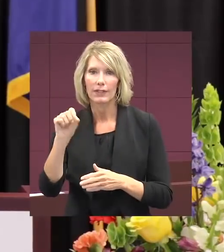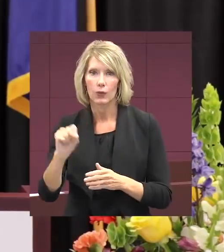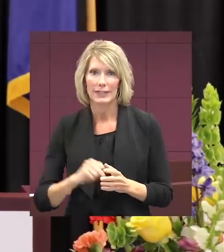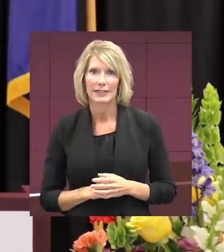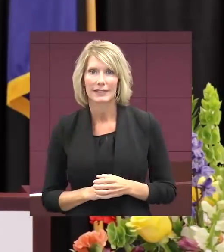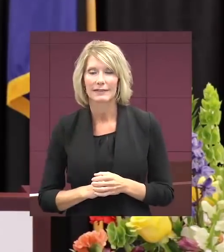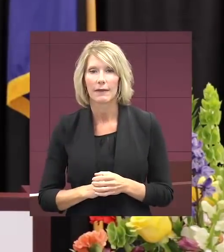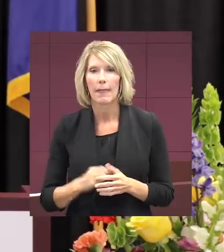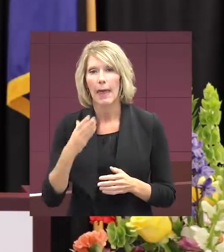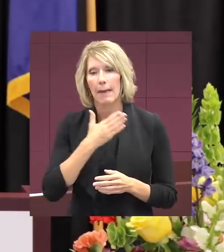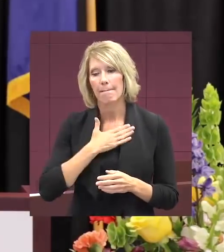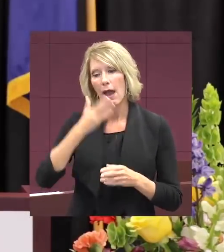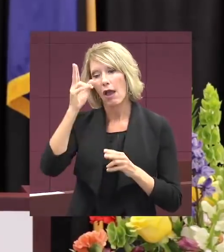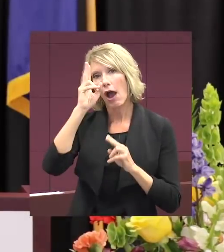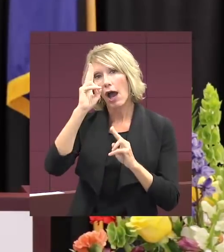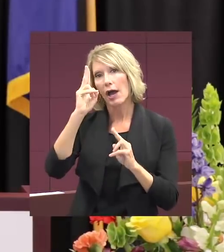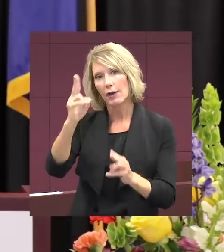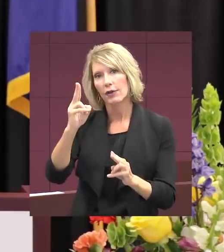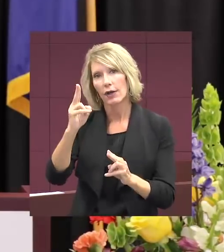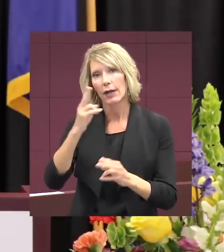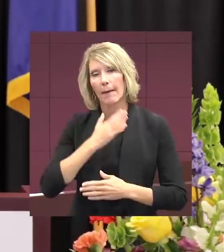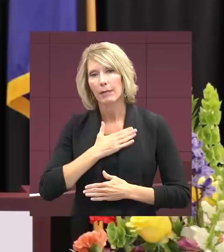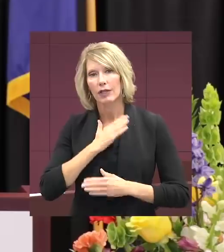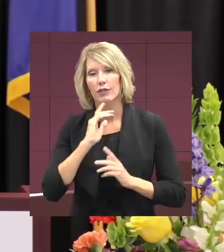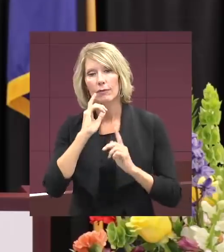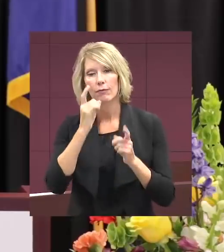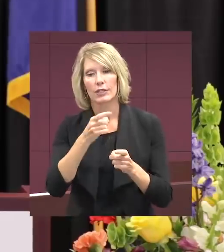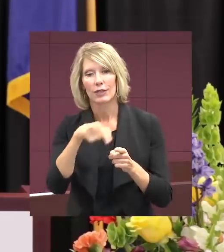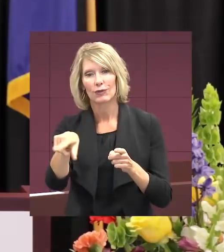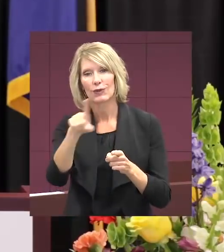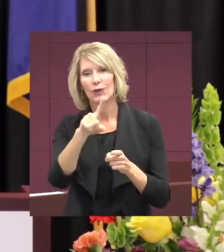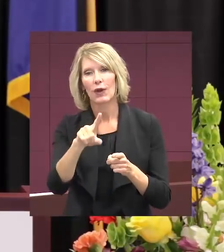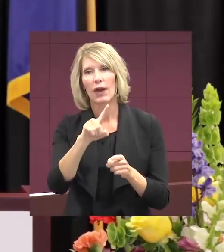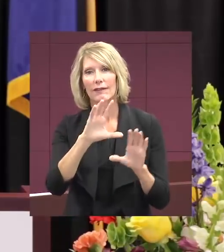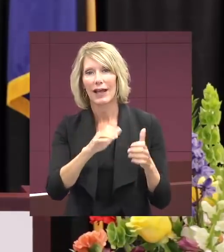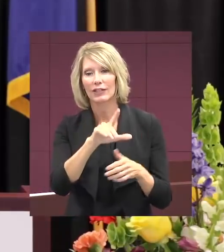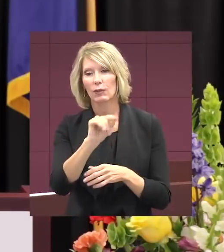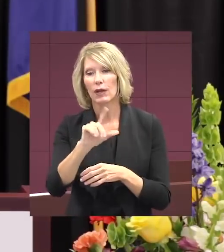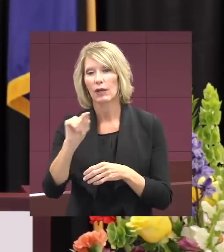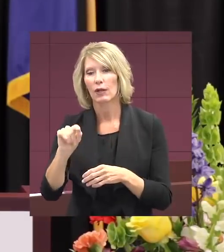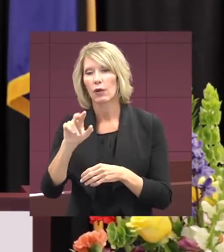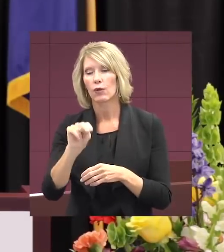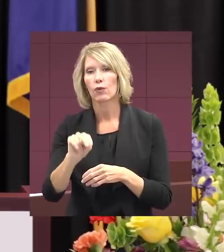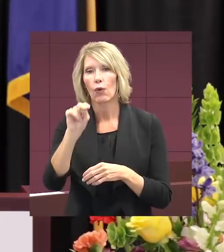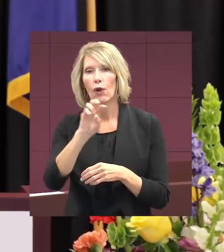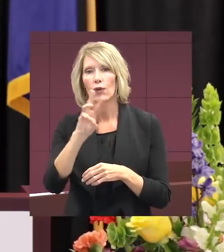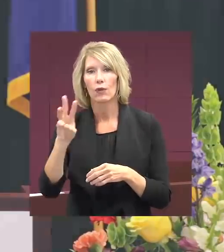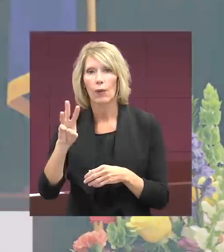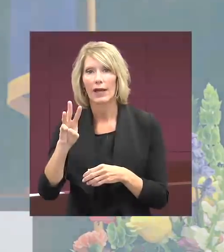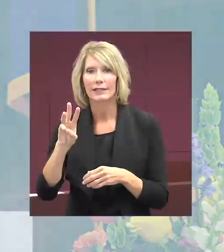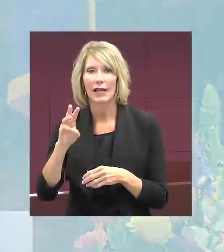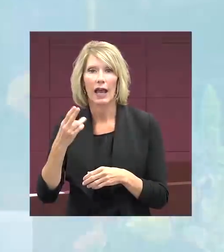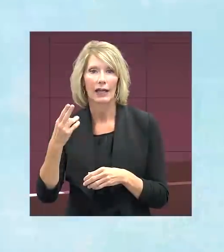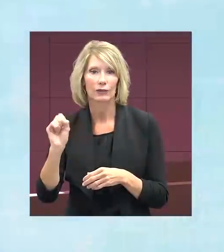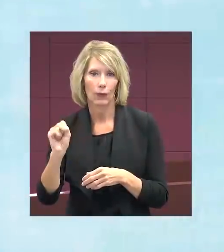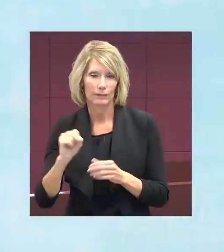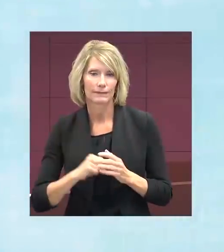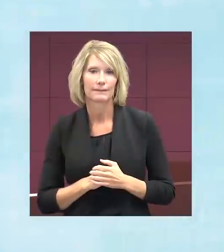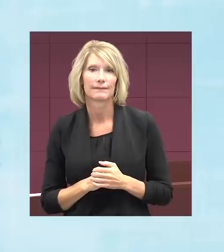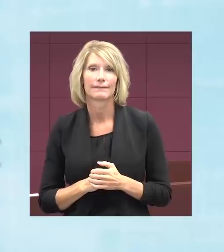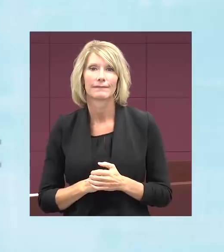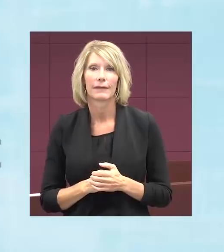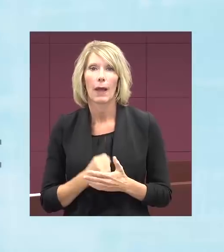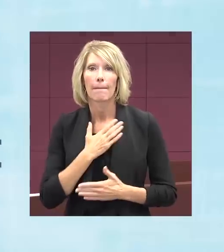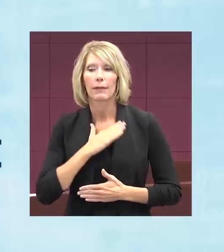and it is my honor and pleasure to present to you the class of 2020 of Omaha Northwest High Magnet School. Please